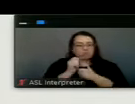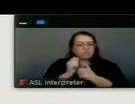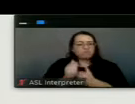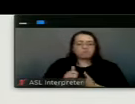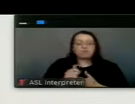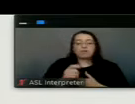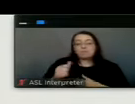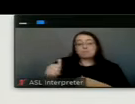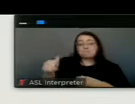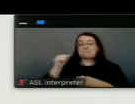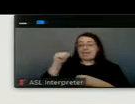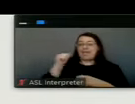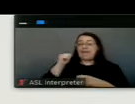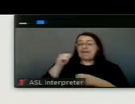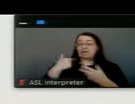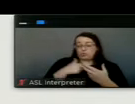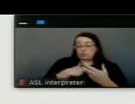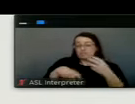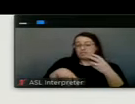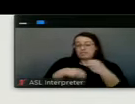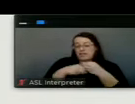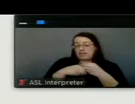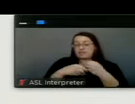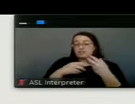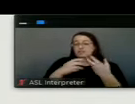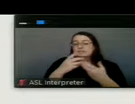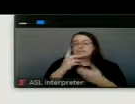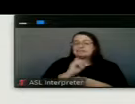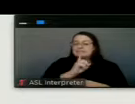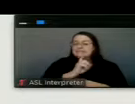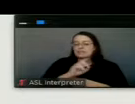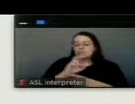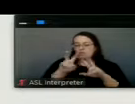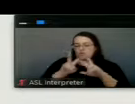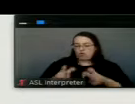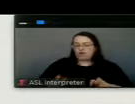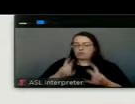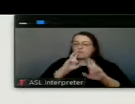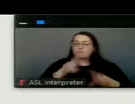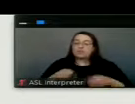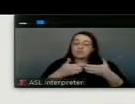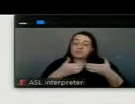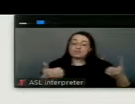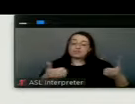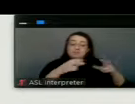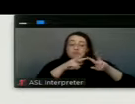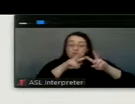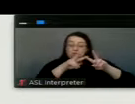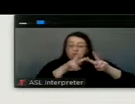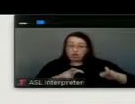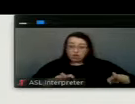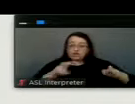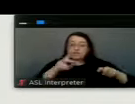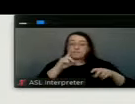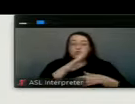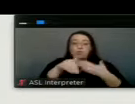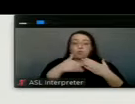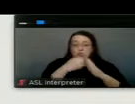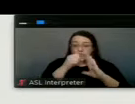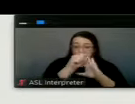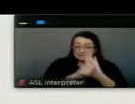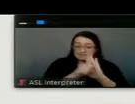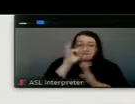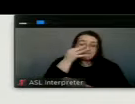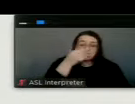statements, we included a copy of our single audit report. There is a separate audit that's done over all of our state and federal